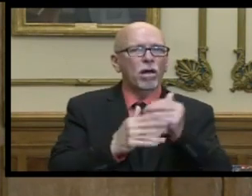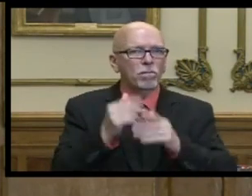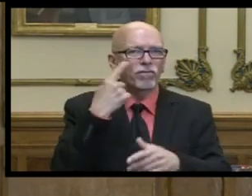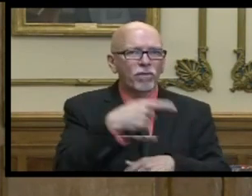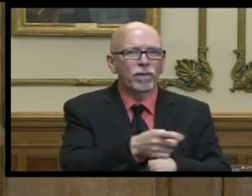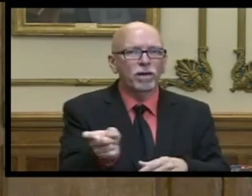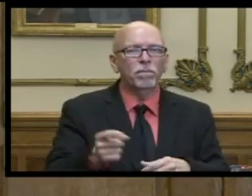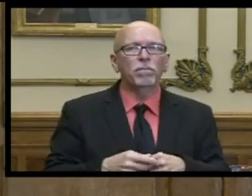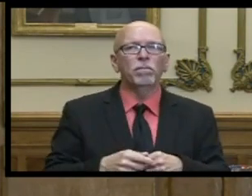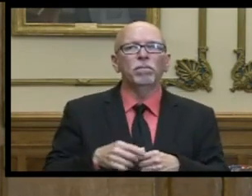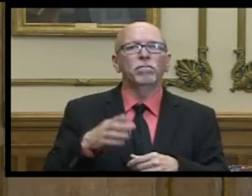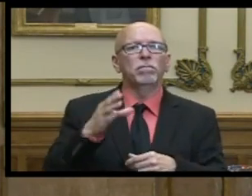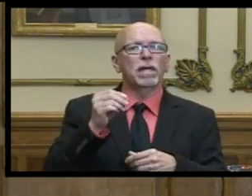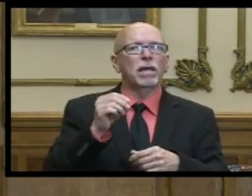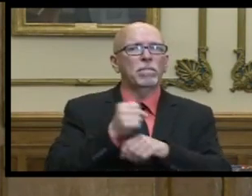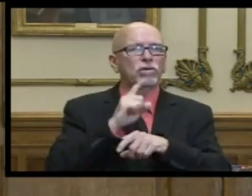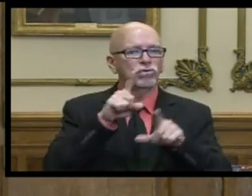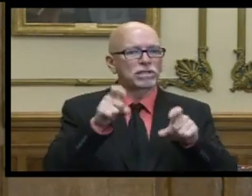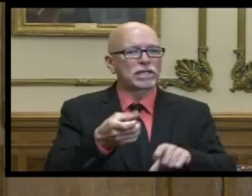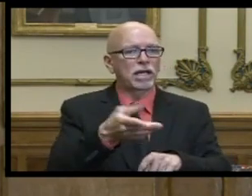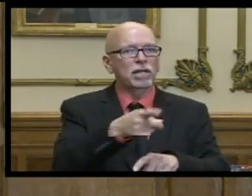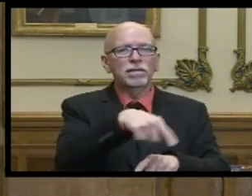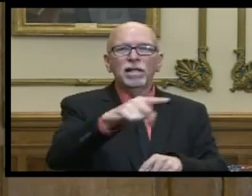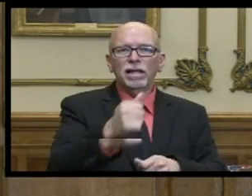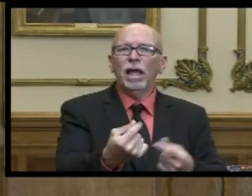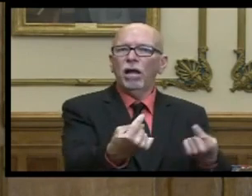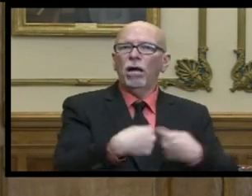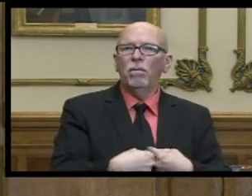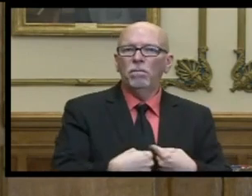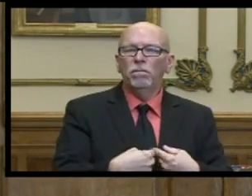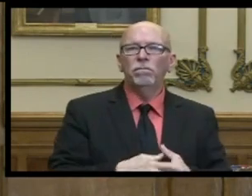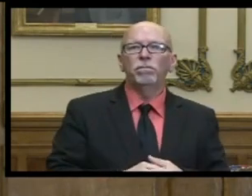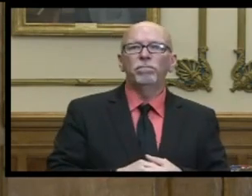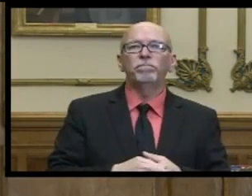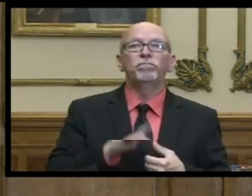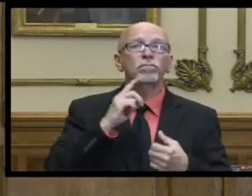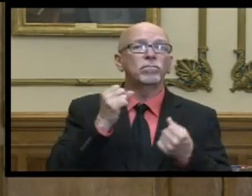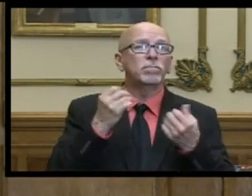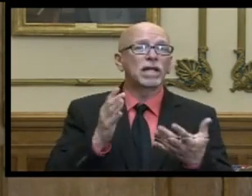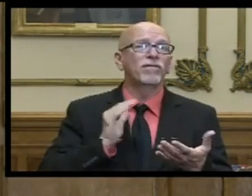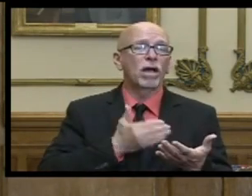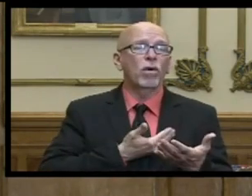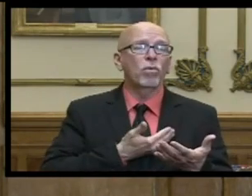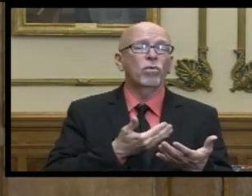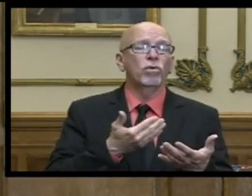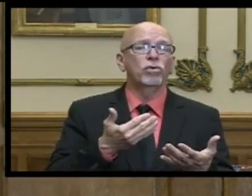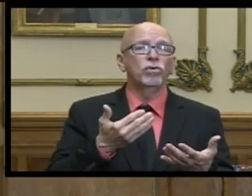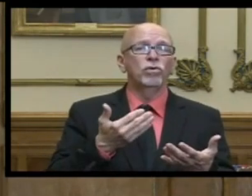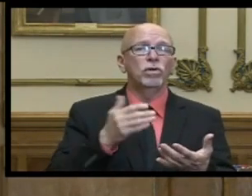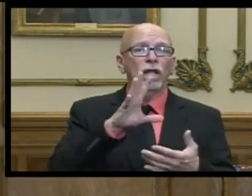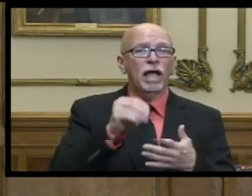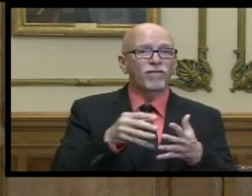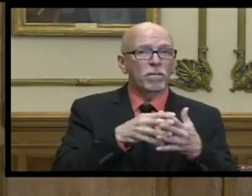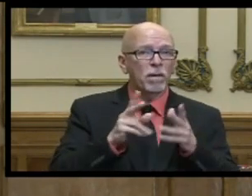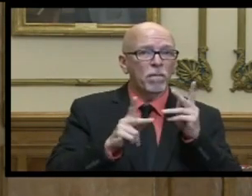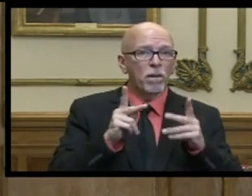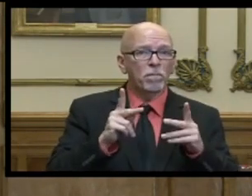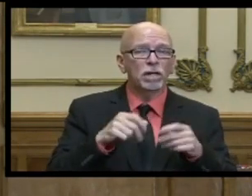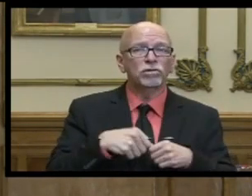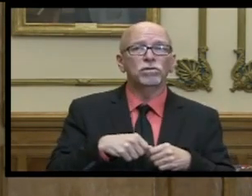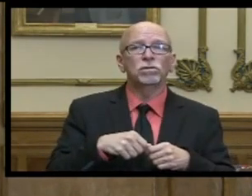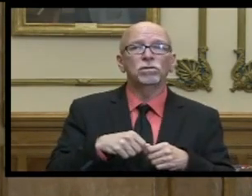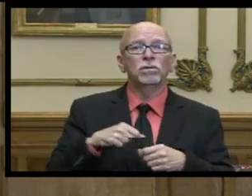and at sites that they can get to easily a lot of our african american population